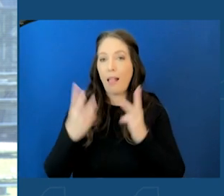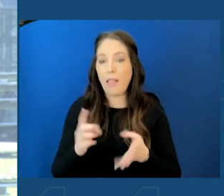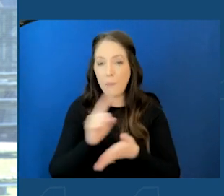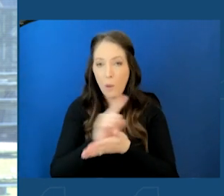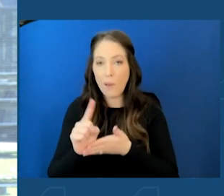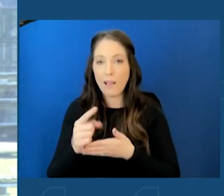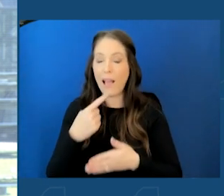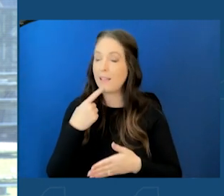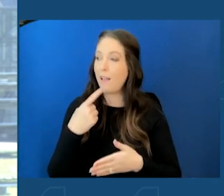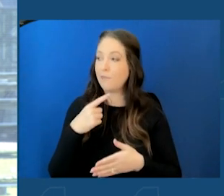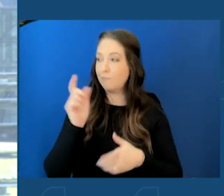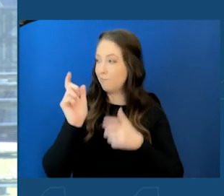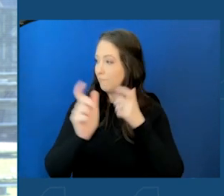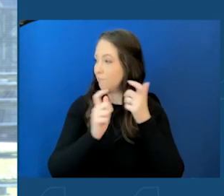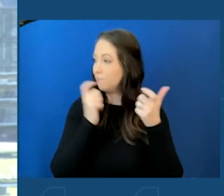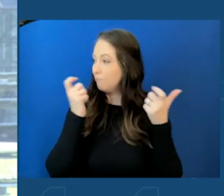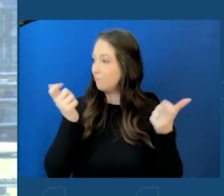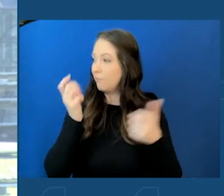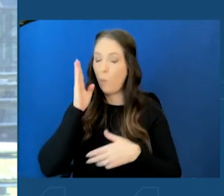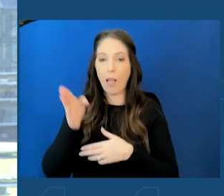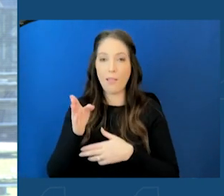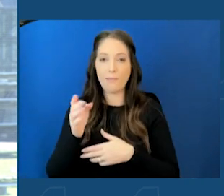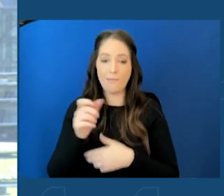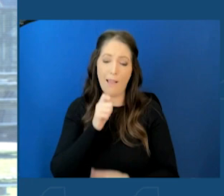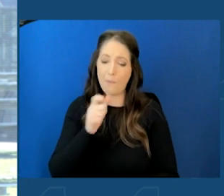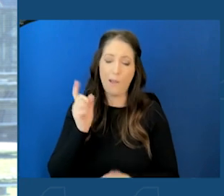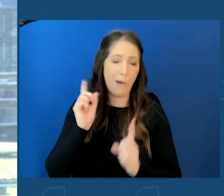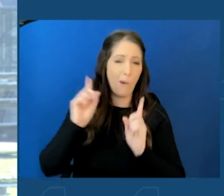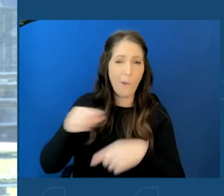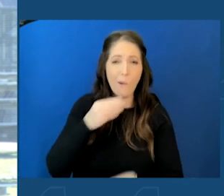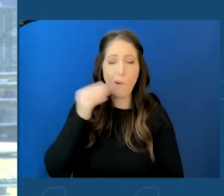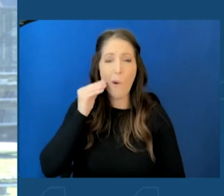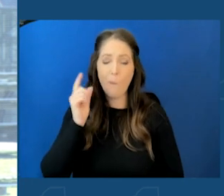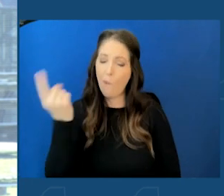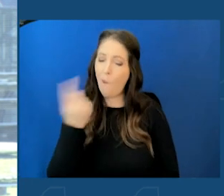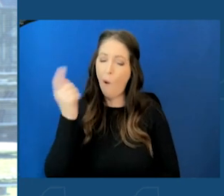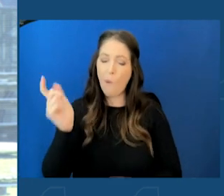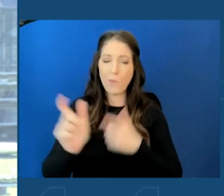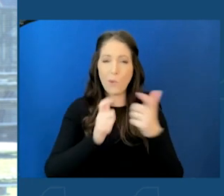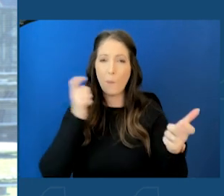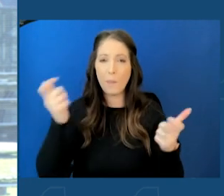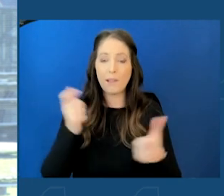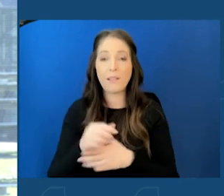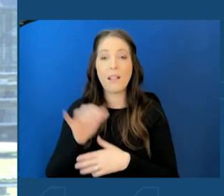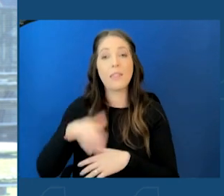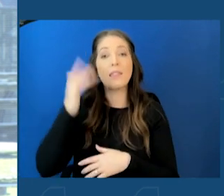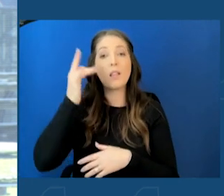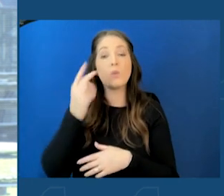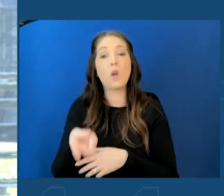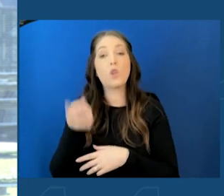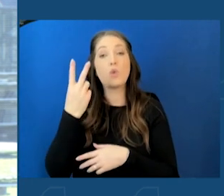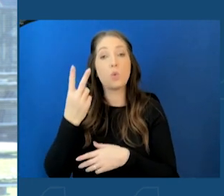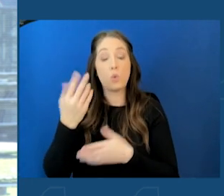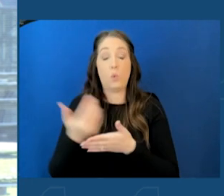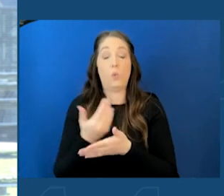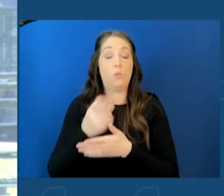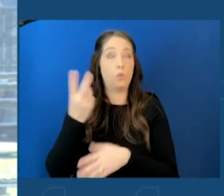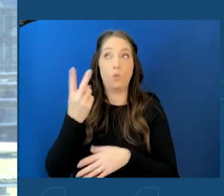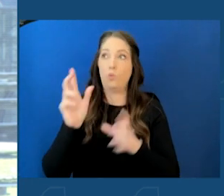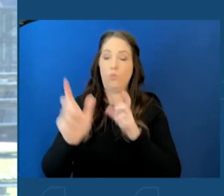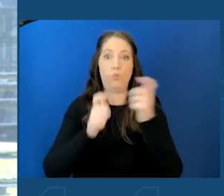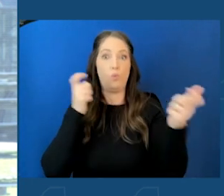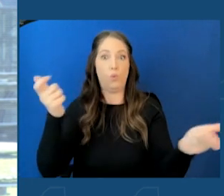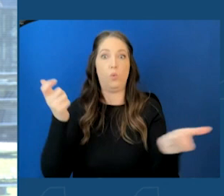philosophy is go big or go home and I'm never going home. We're always going to go big. And that's why we announced two renewable, two enormous renewable energy